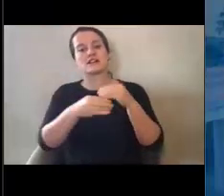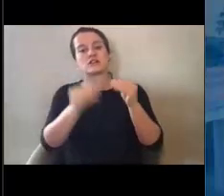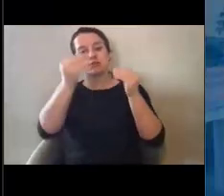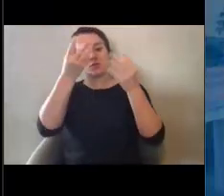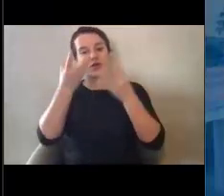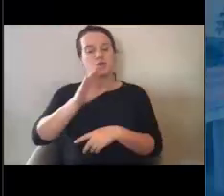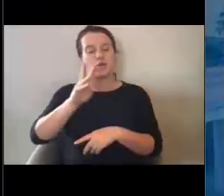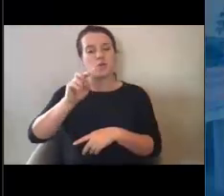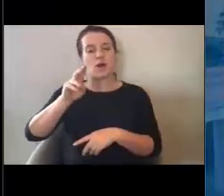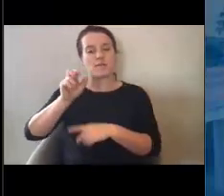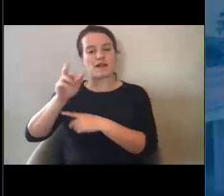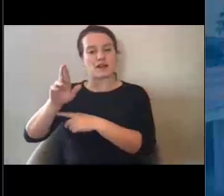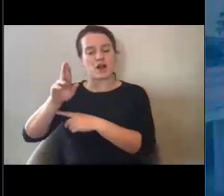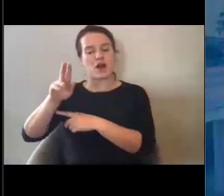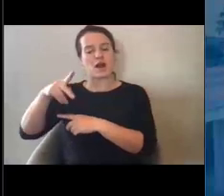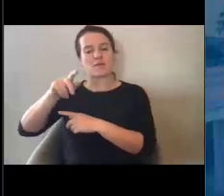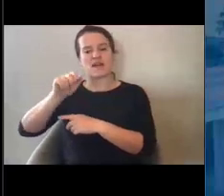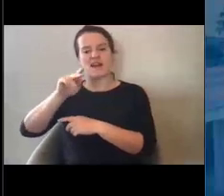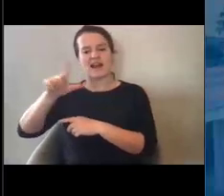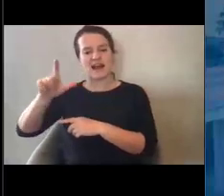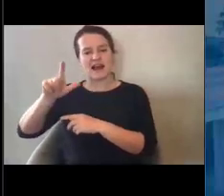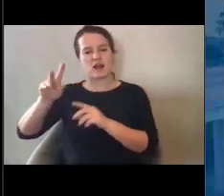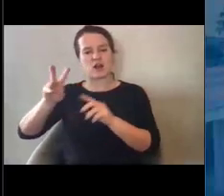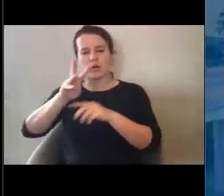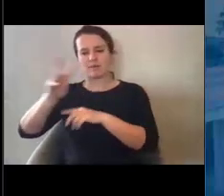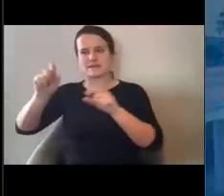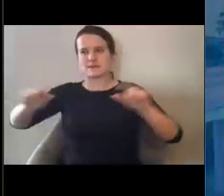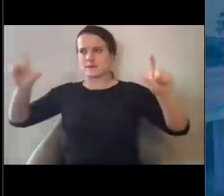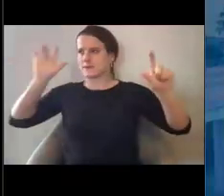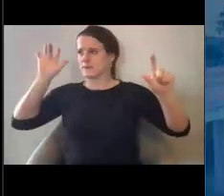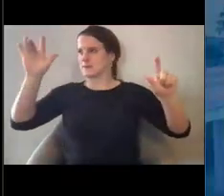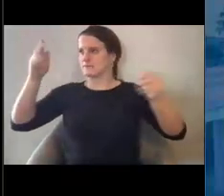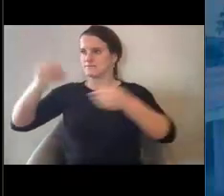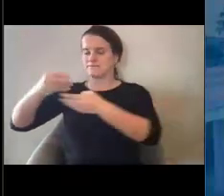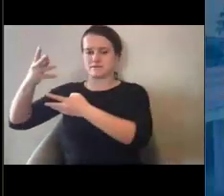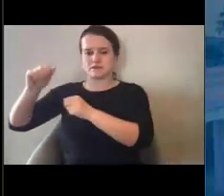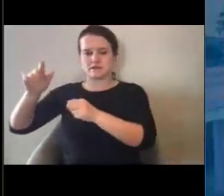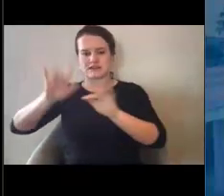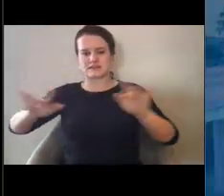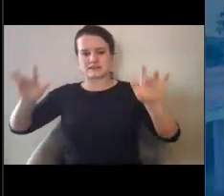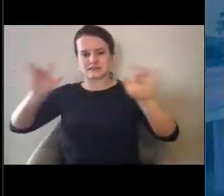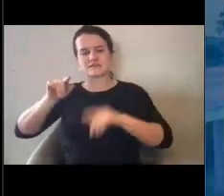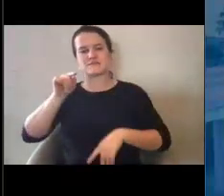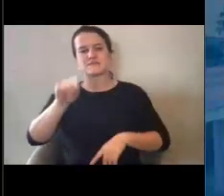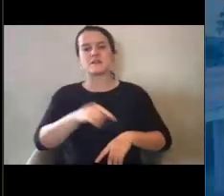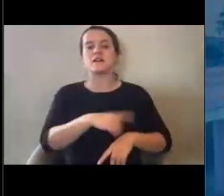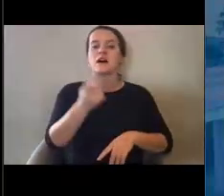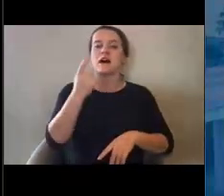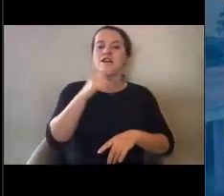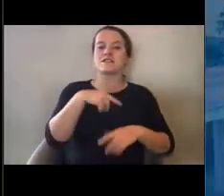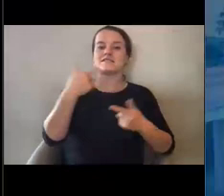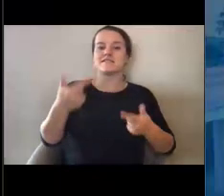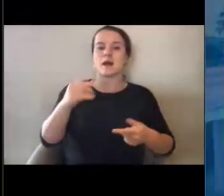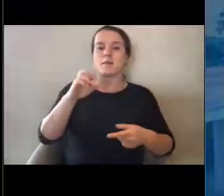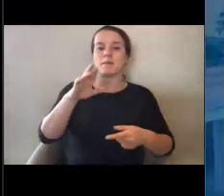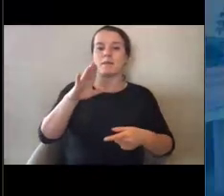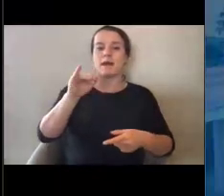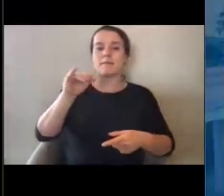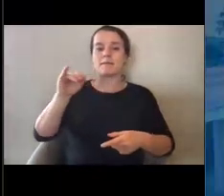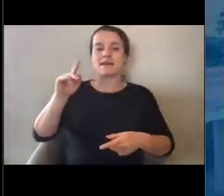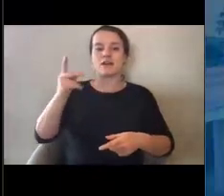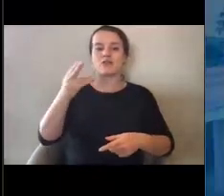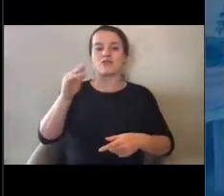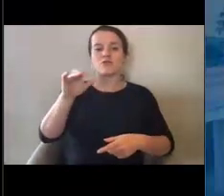questions. Thank you and I will now turn to Bambi Kraus, National Tribal Affairs Advisor for a brief